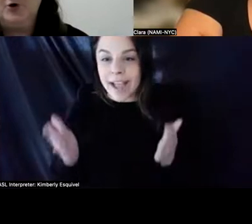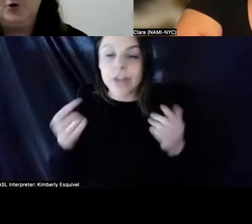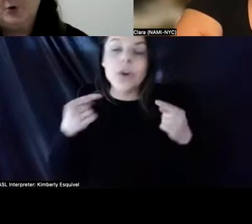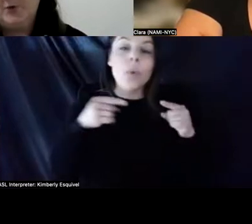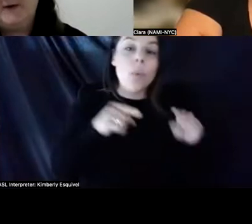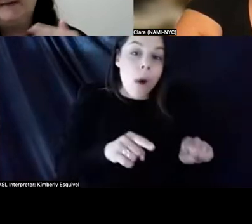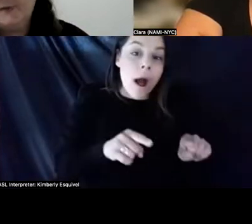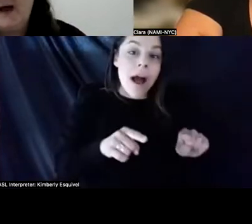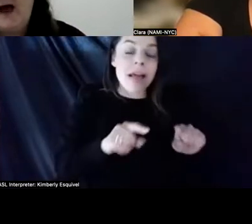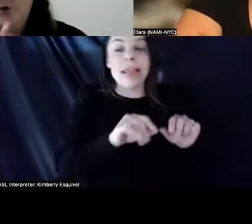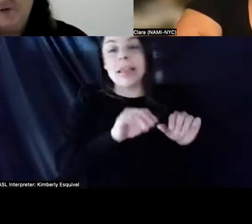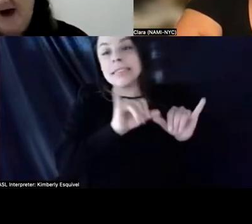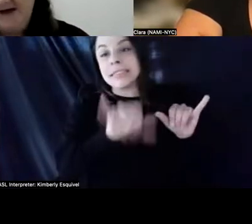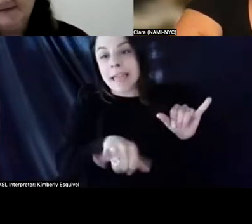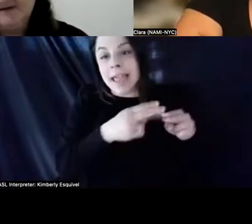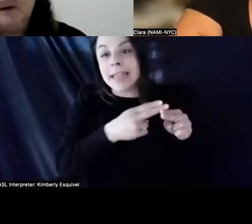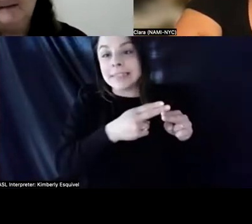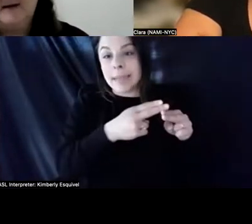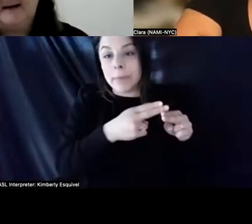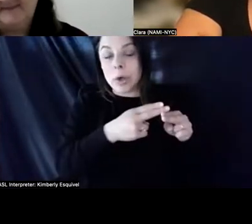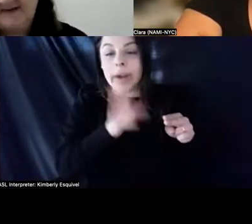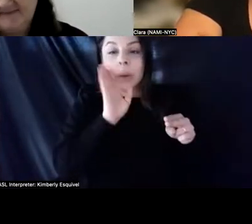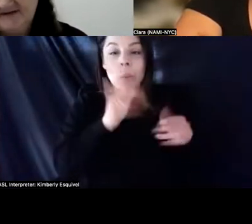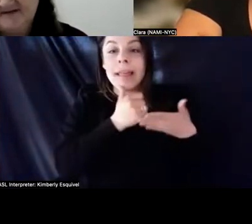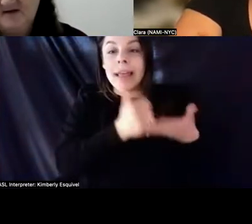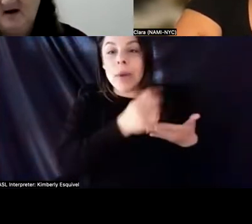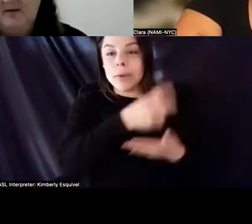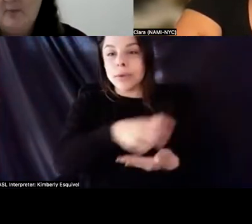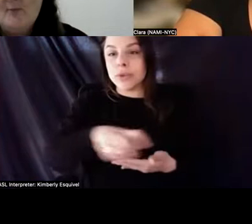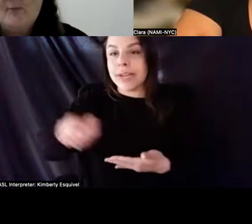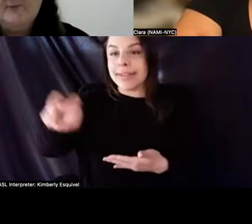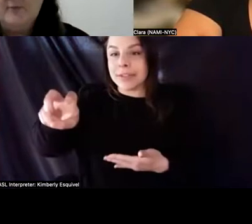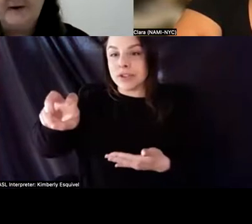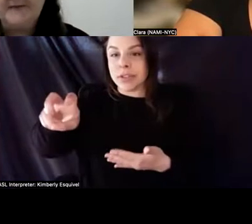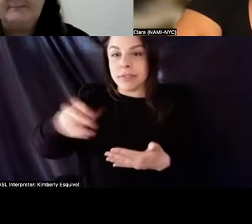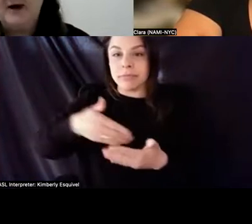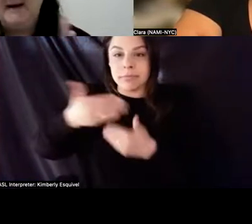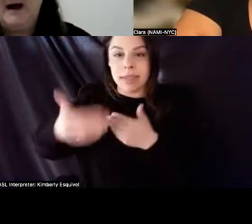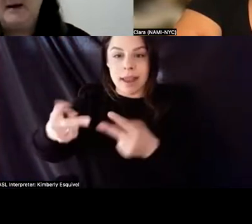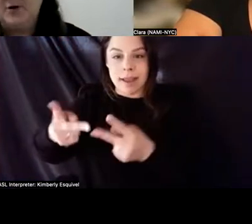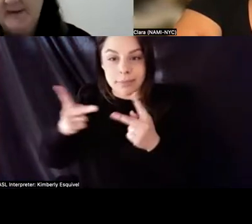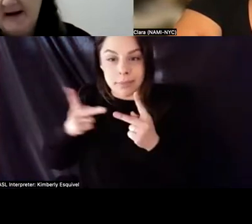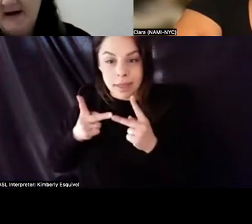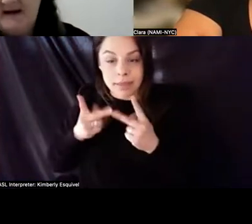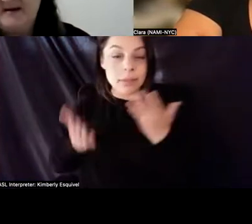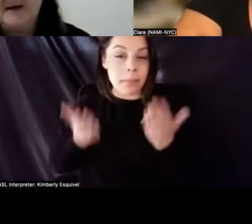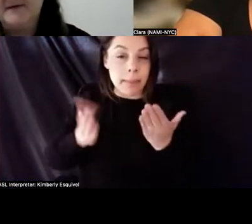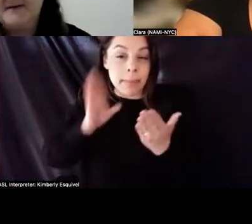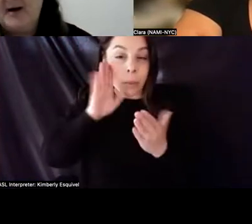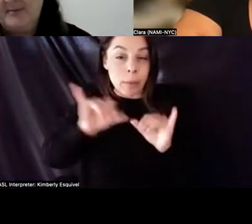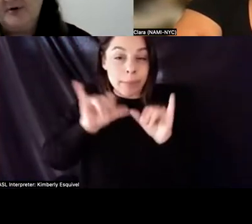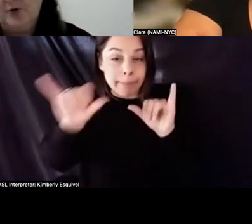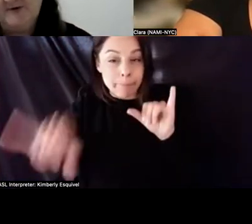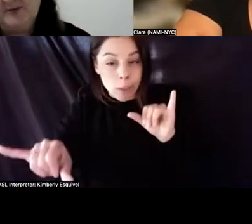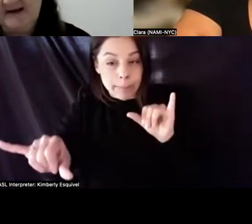helping you transition out of that into the next placements, um, which may or may not be permanent. It may be another